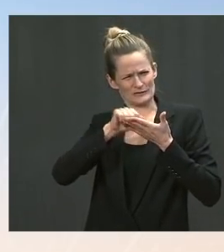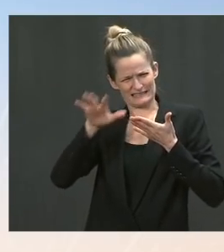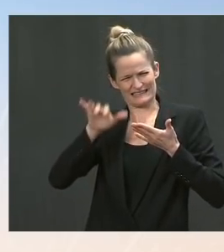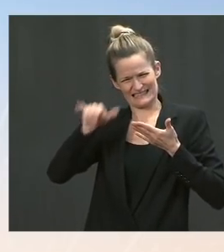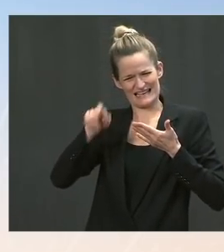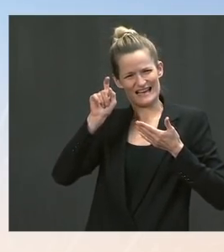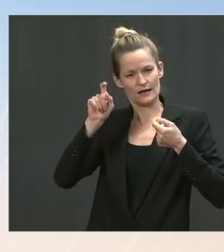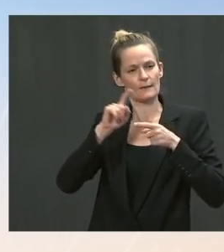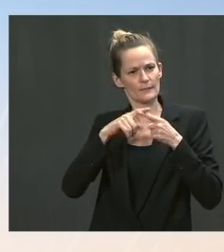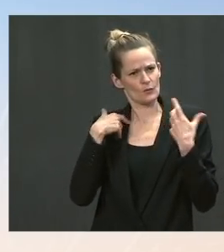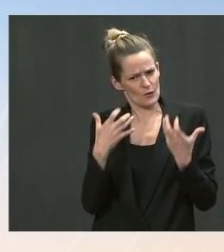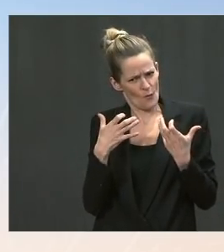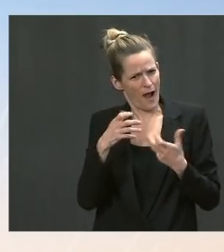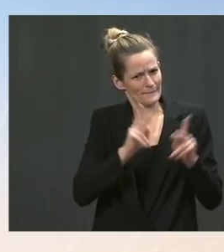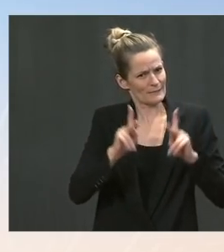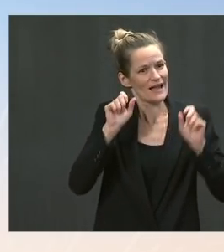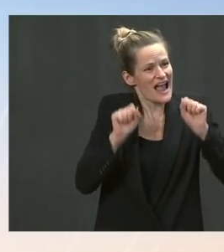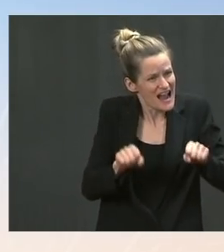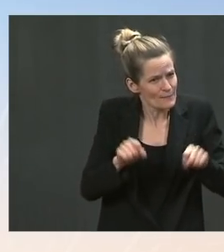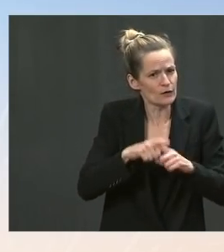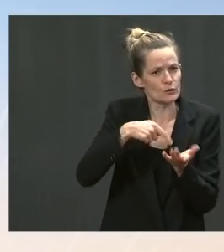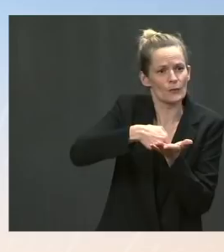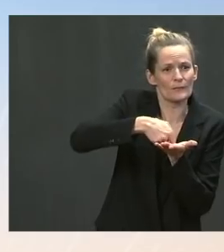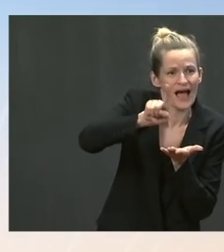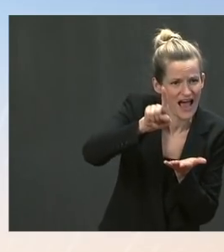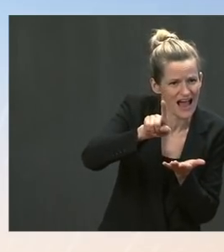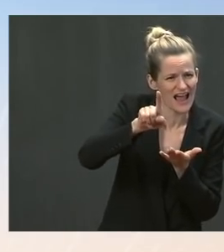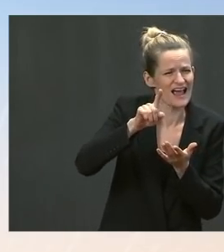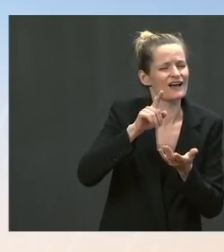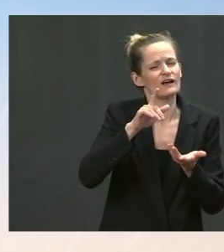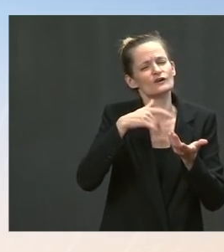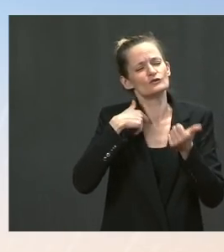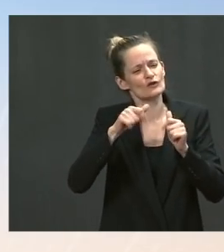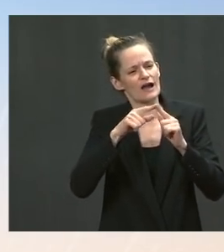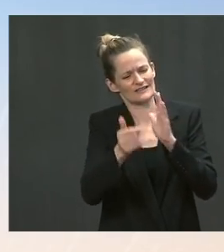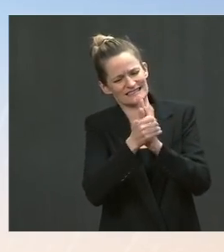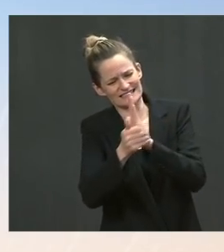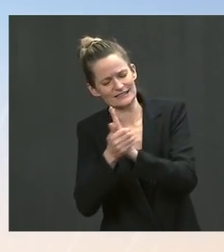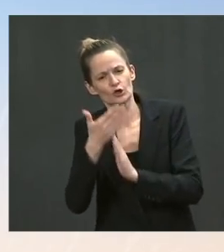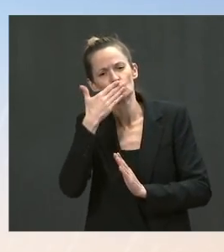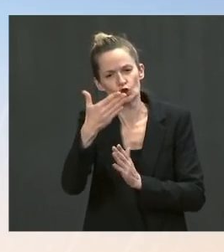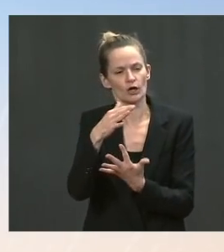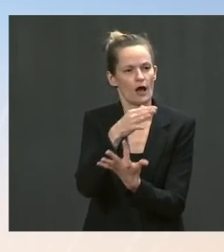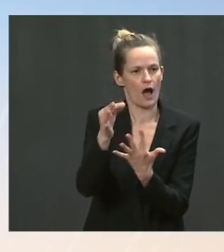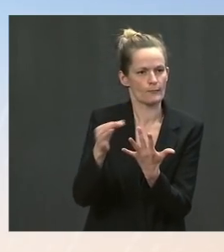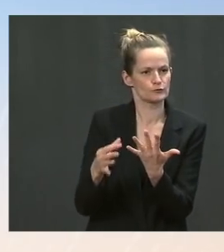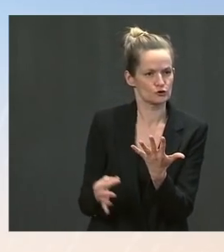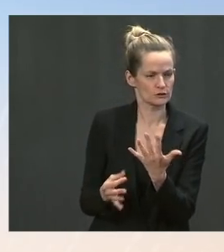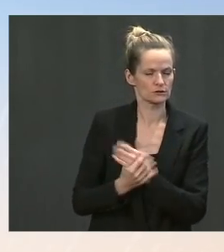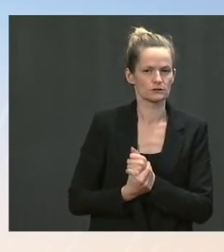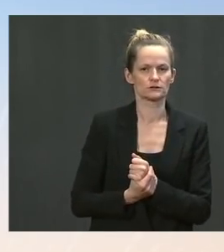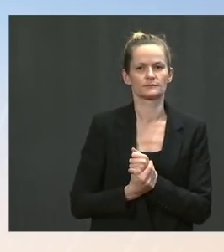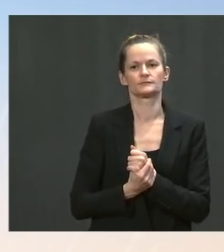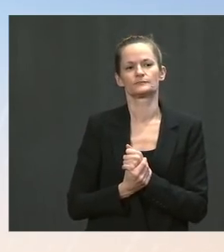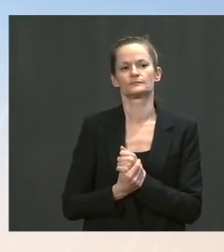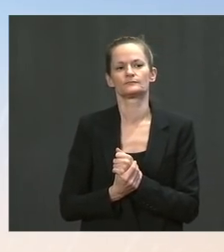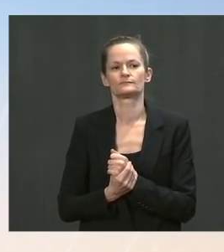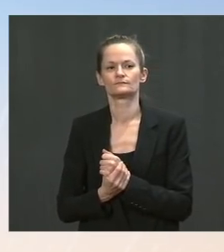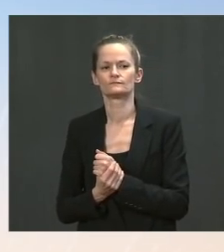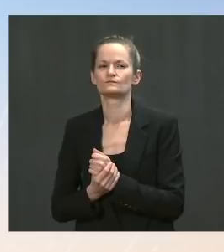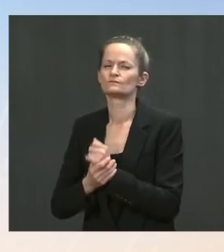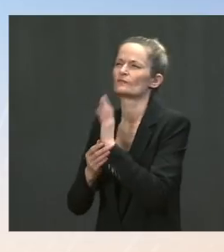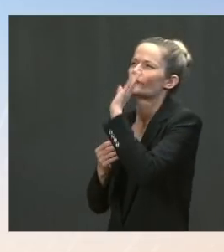forward. Go ahead. The Press, 9-11 families are saying today that President Biden should not participate in any memorial events